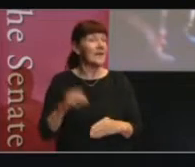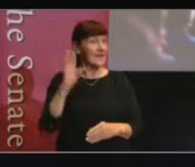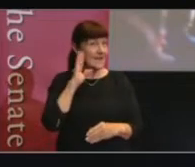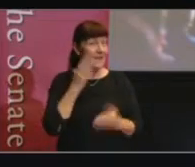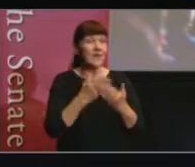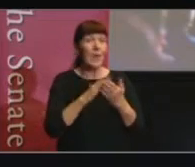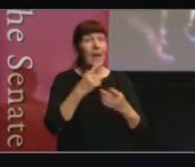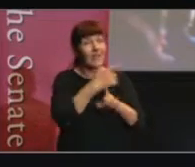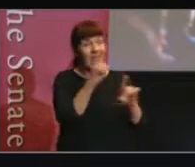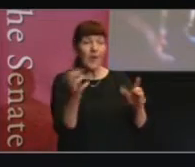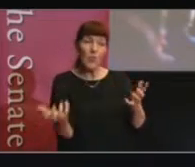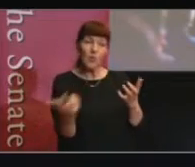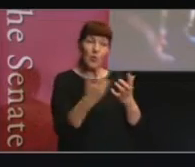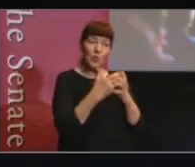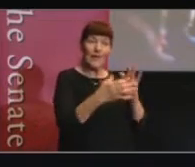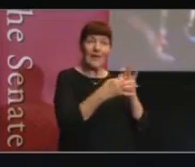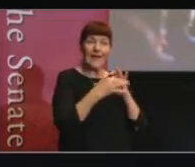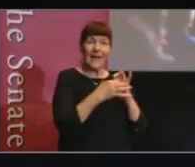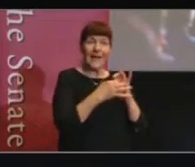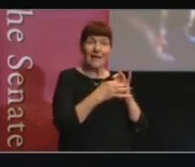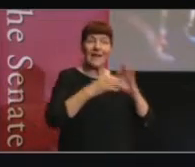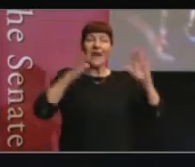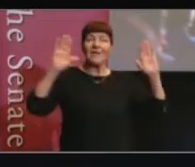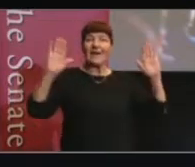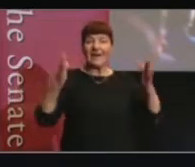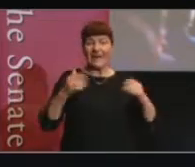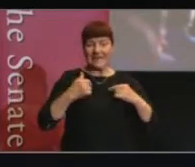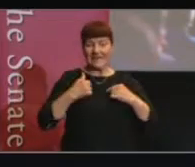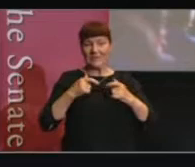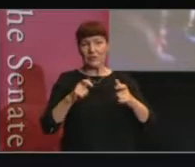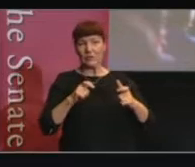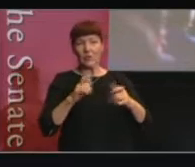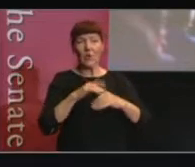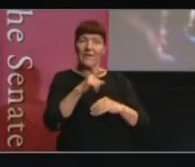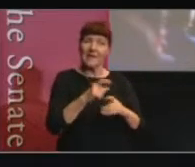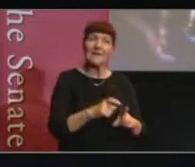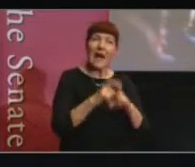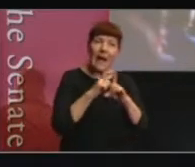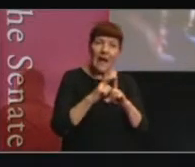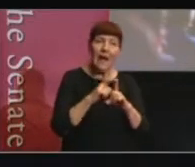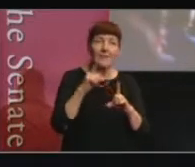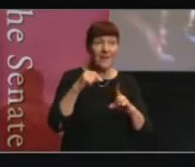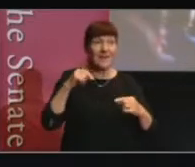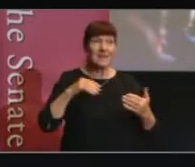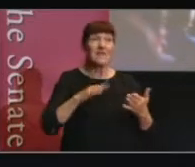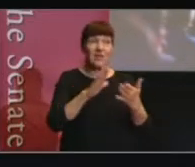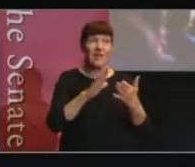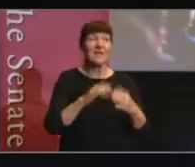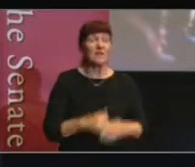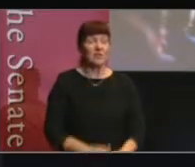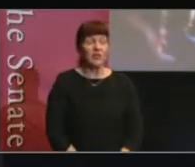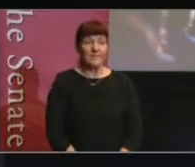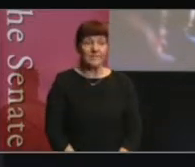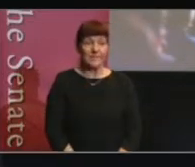to engage and loosening our own control over that is hard. But that is the challenge ahead for us.